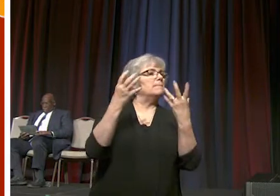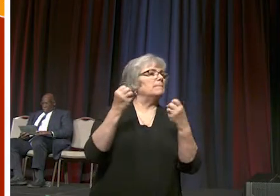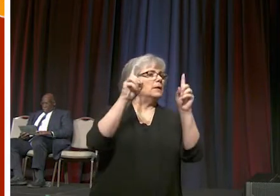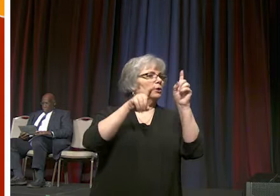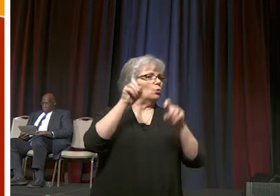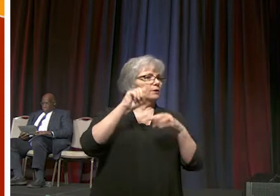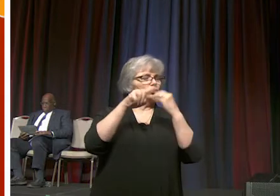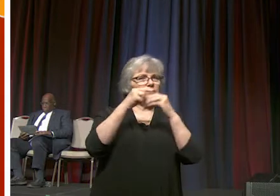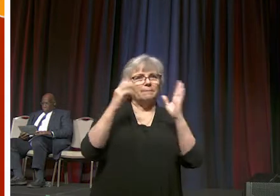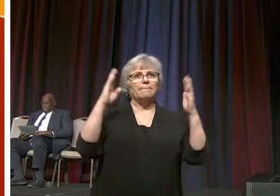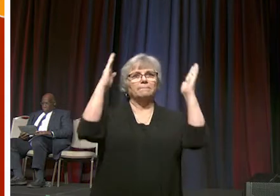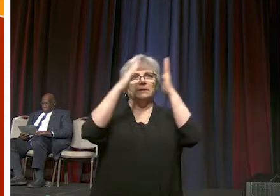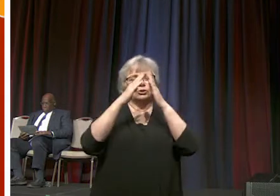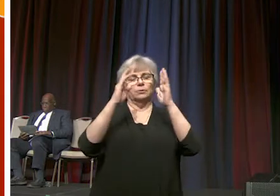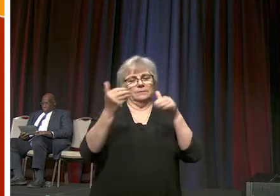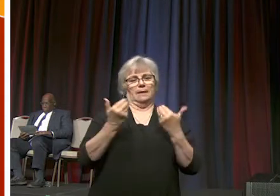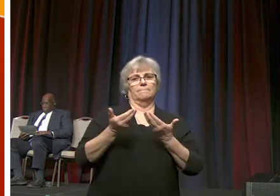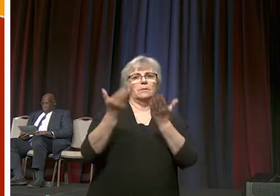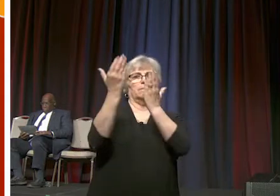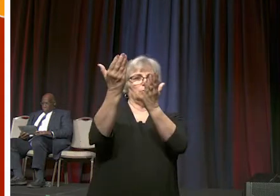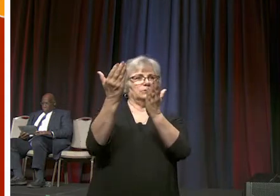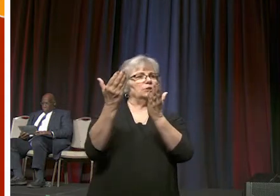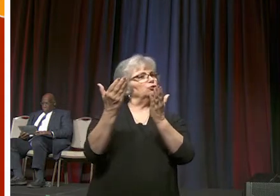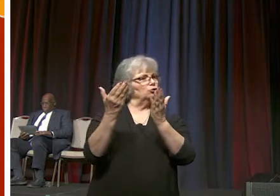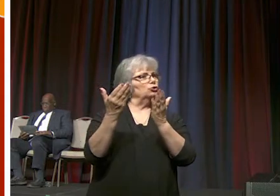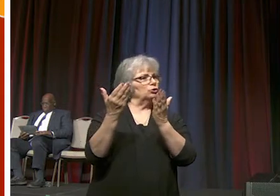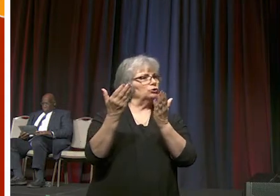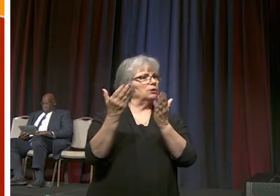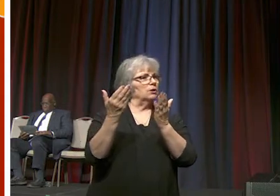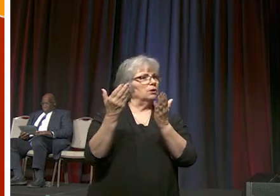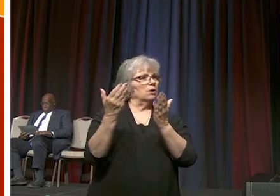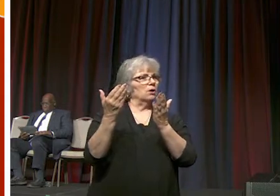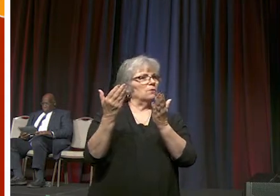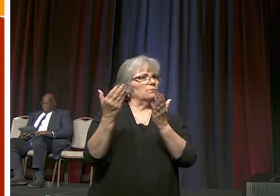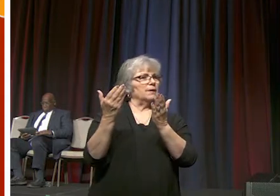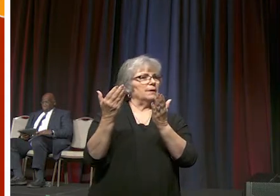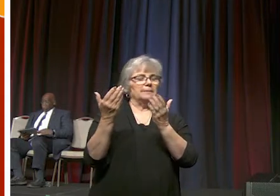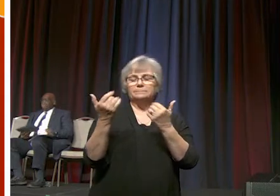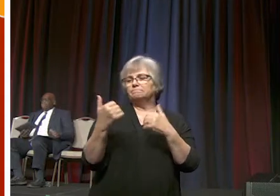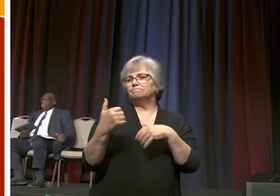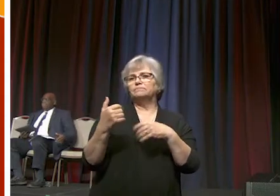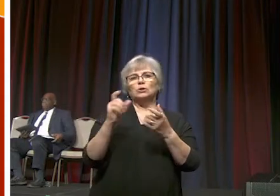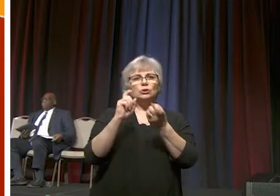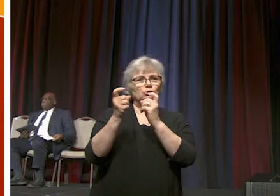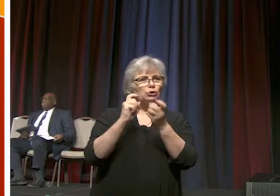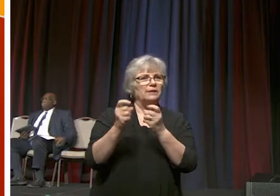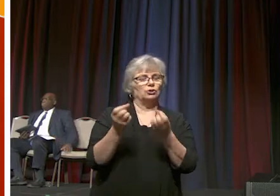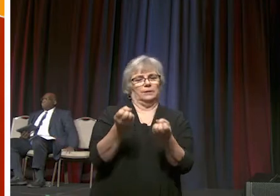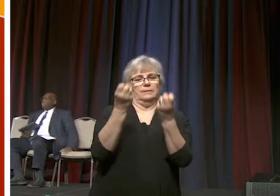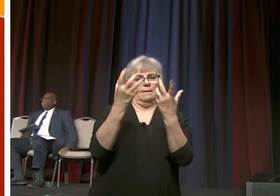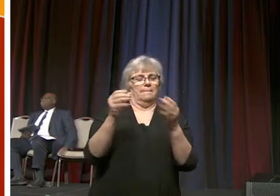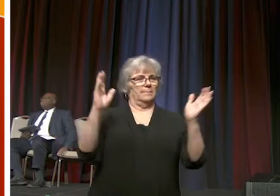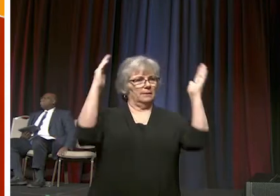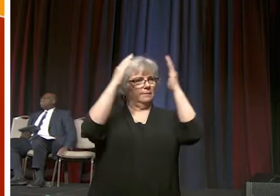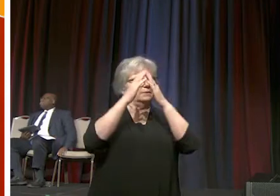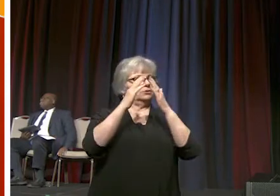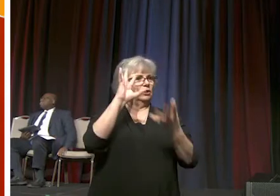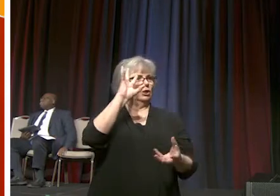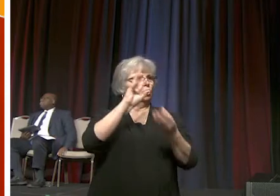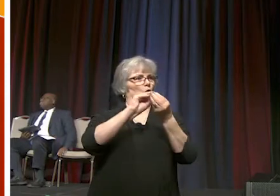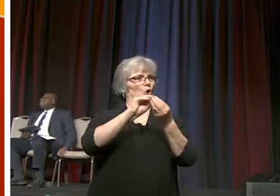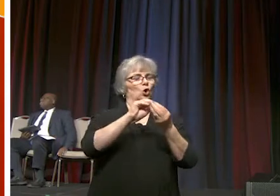bishops and there were petitions to change timing in the the changes in the number of bishops in all there were